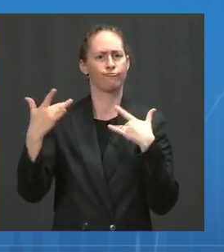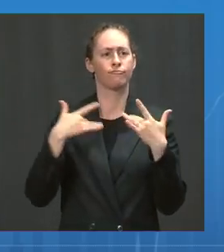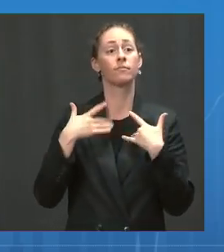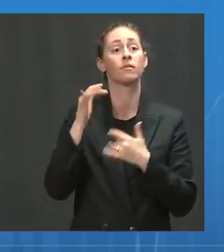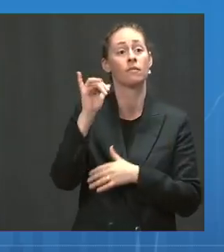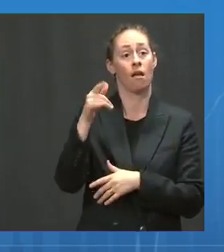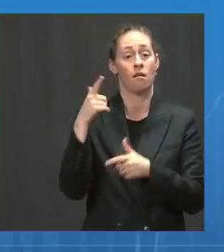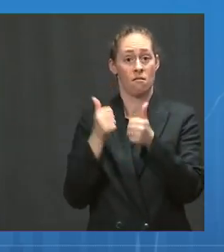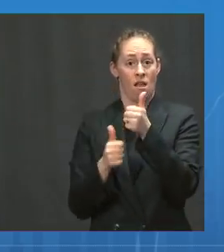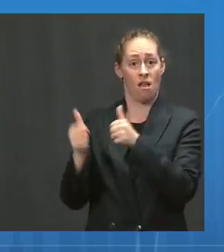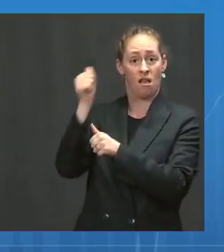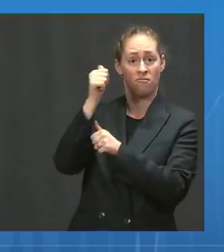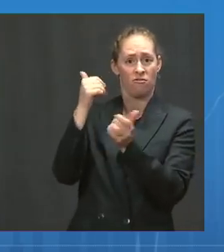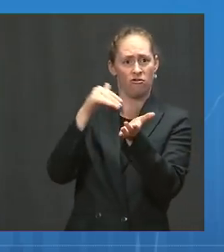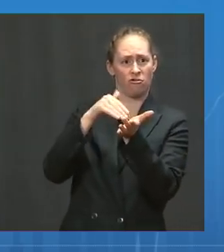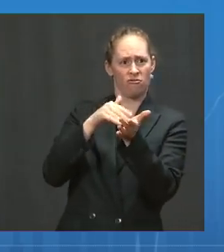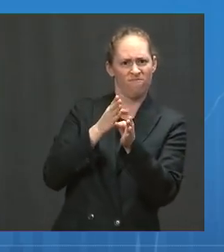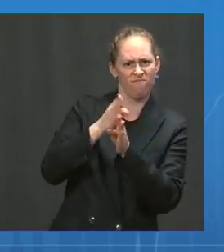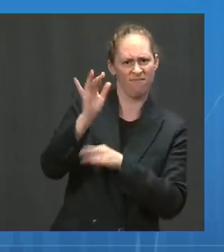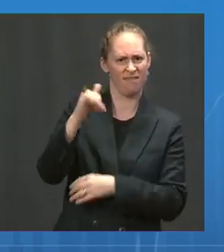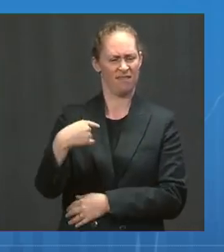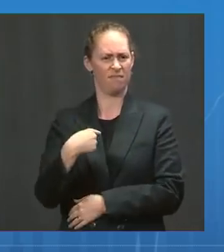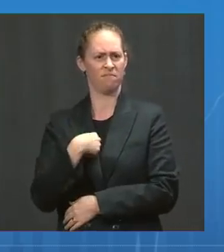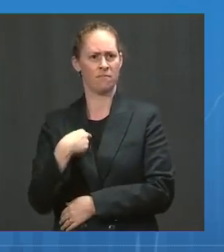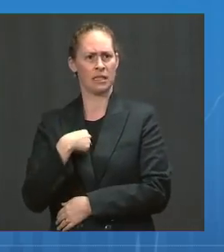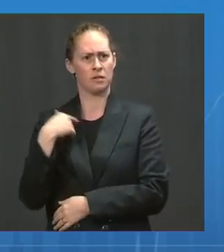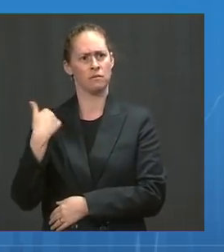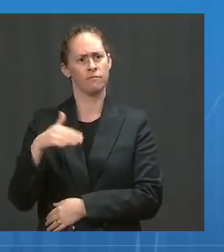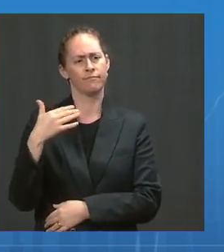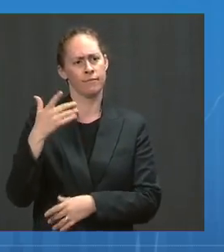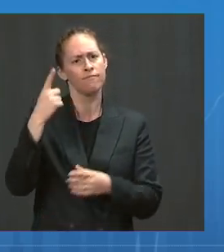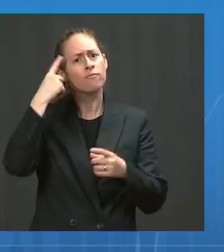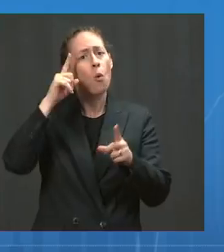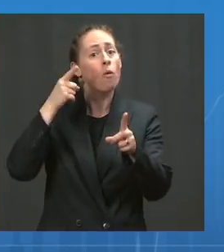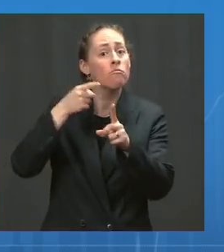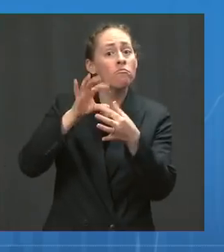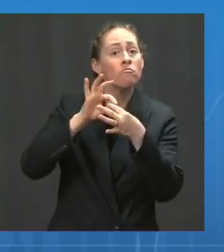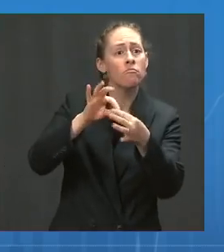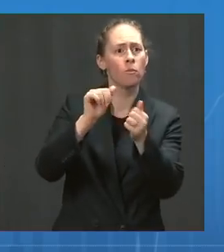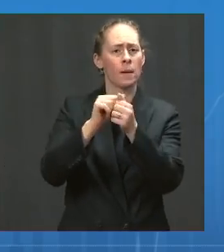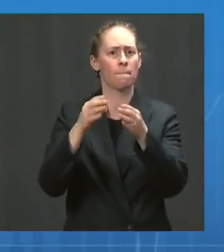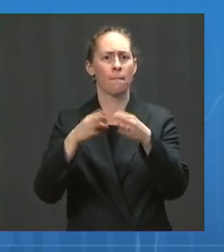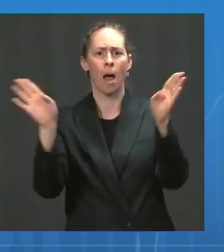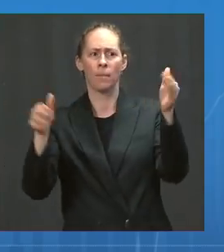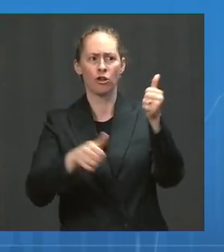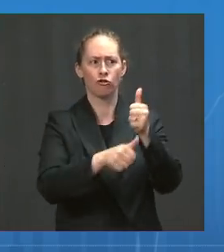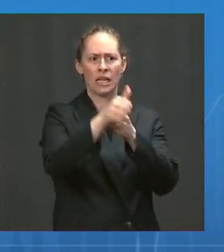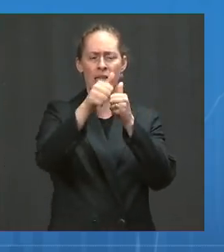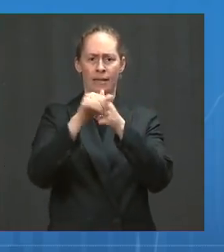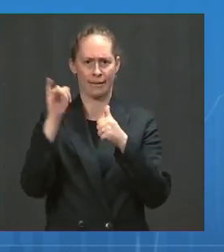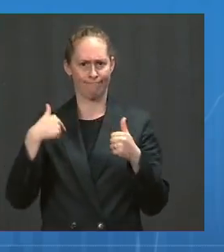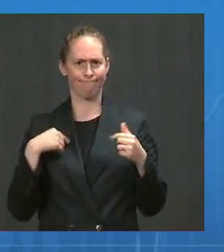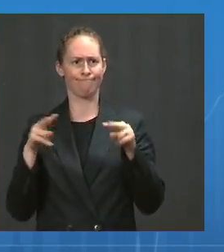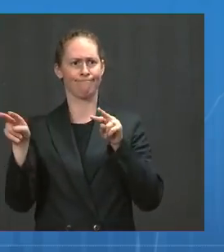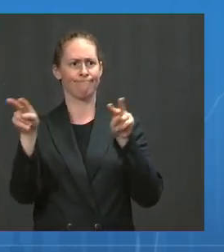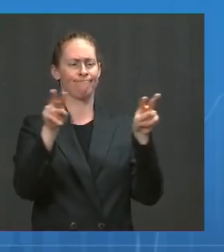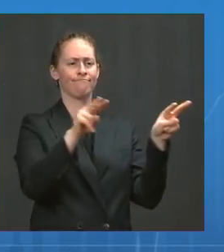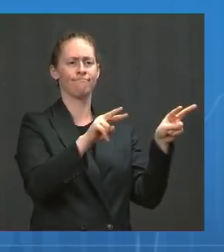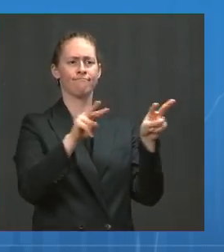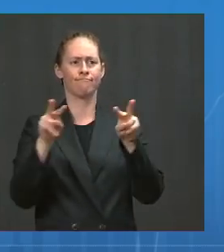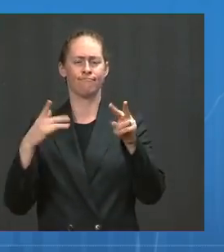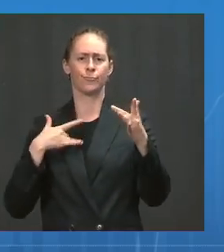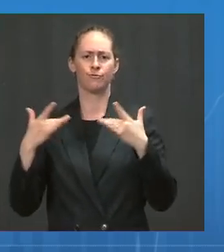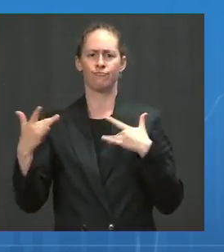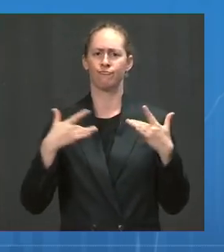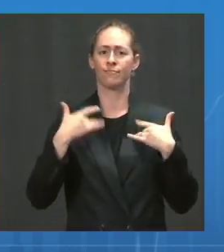And while those threats have often been related to what we eat, drink, and smoke, today we live in a world where misinformation poses an urgent and